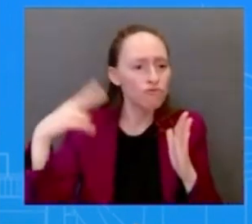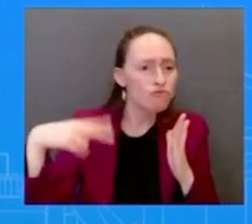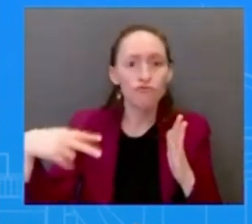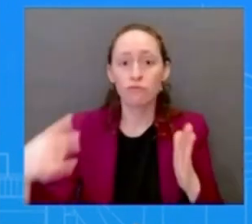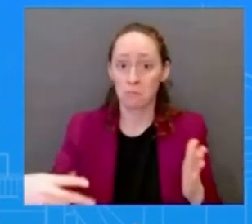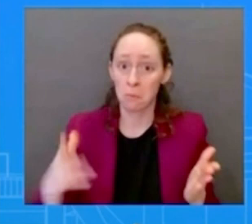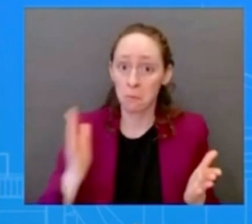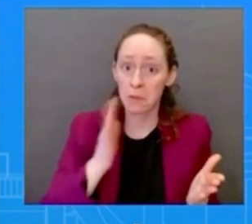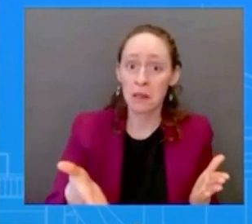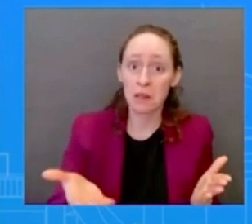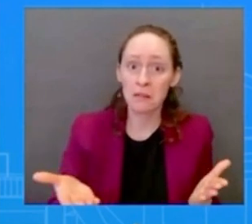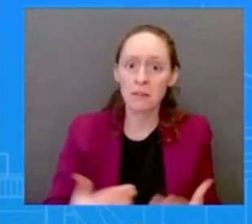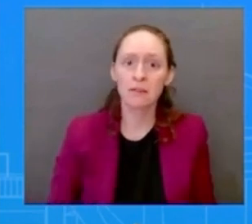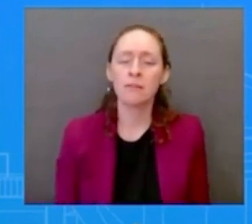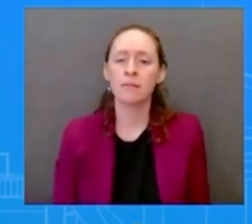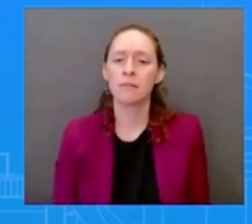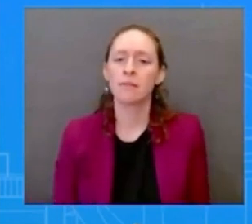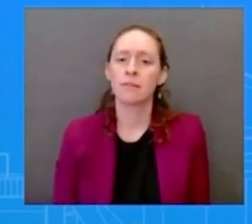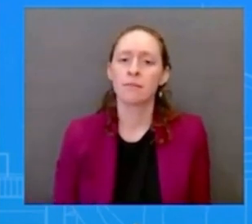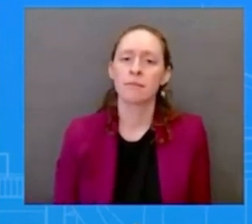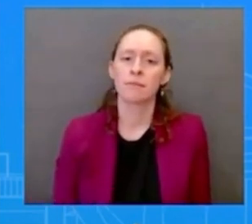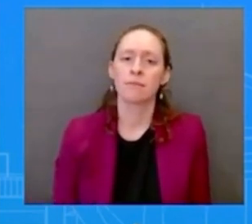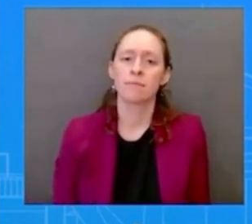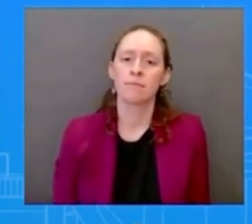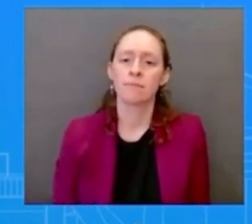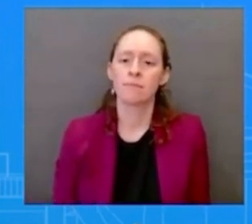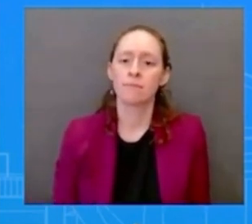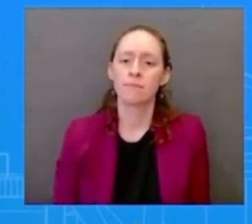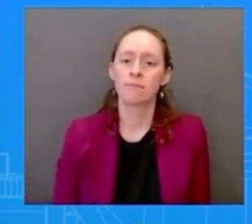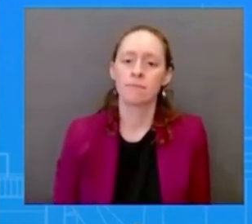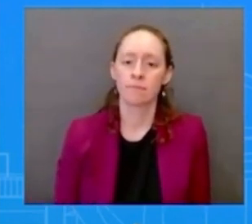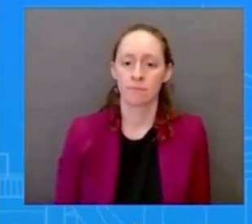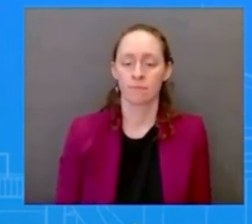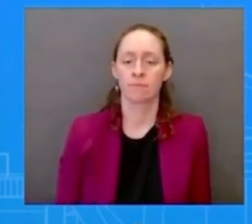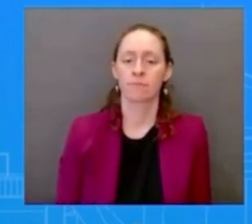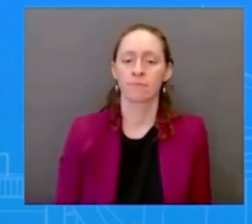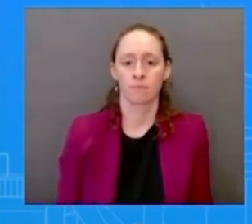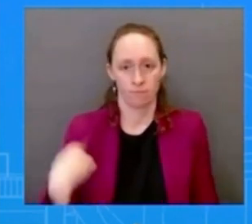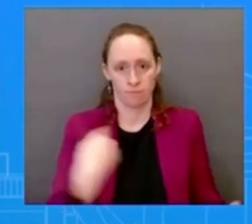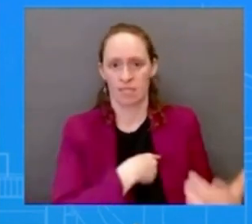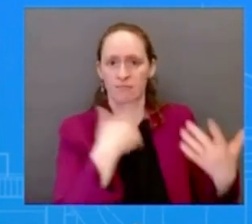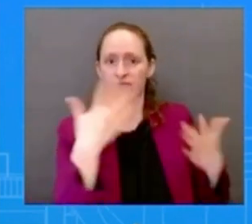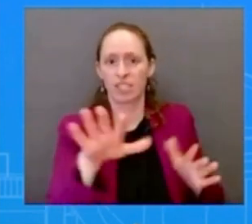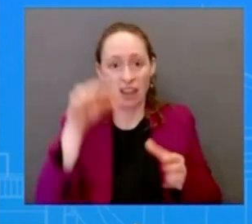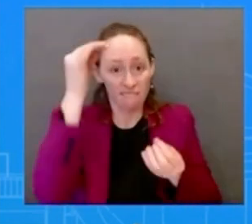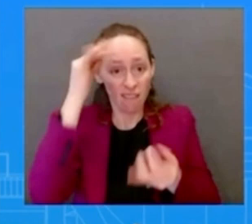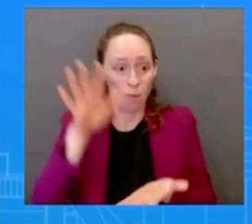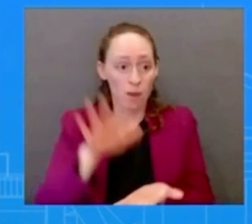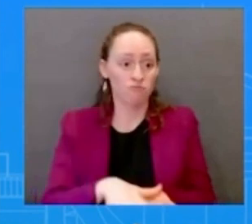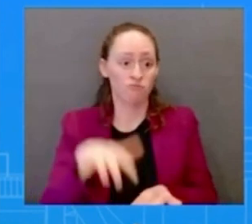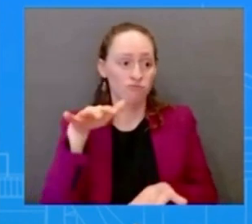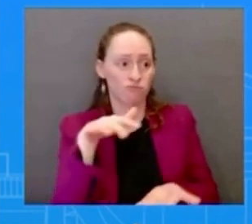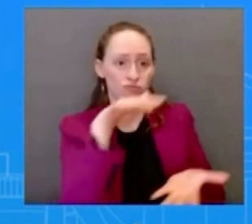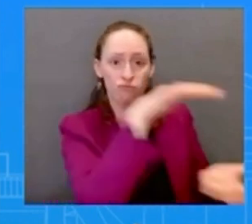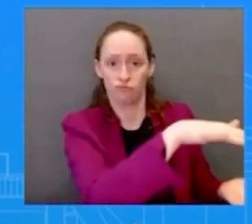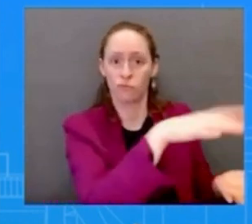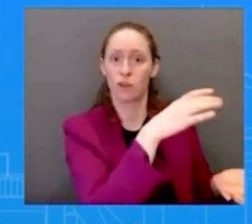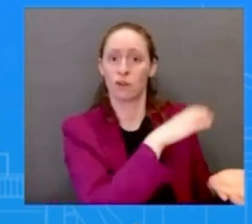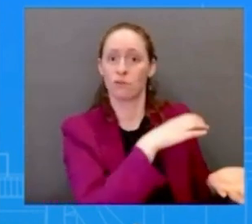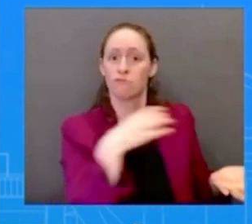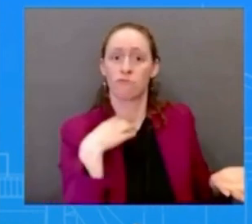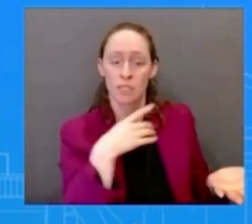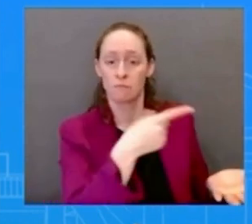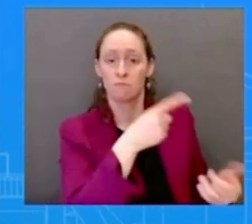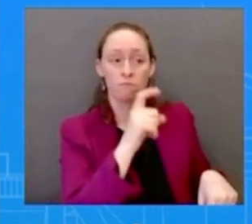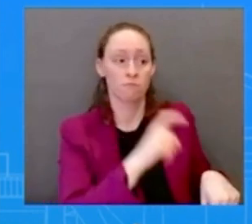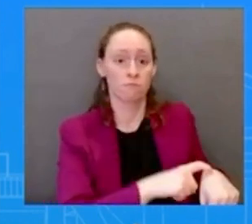continued to share information with members of congress and as you know just months after the president came into office he asked his intelligence community uh